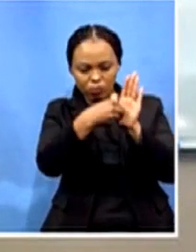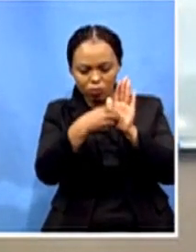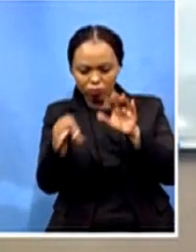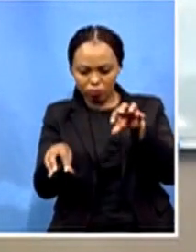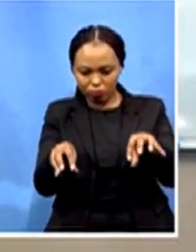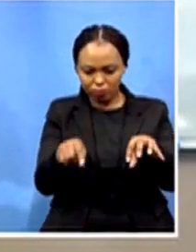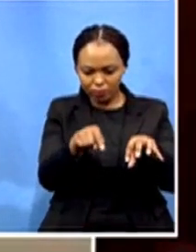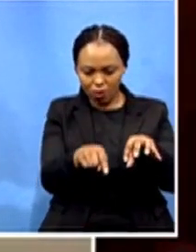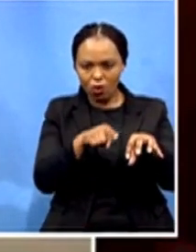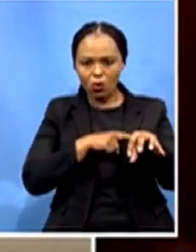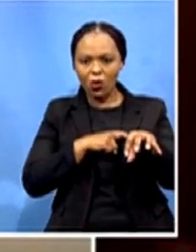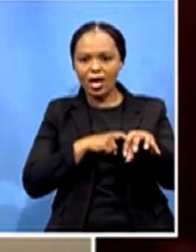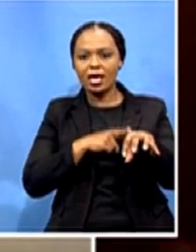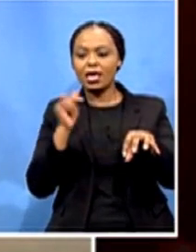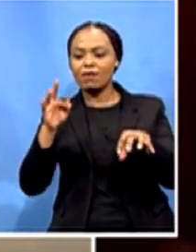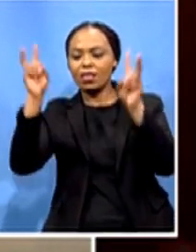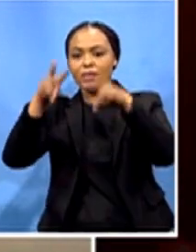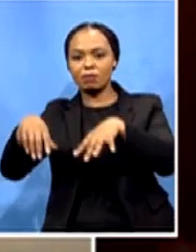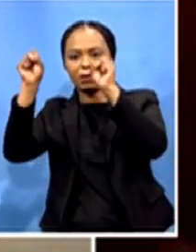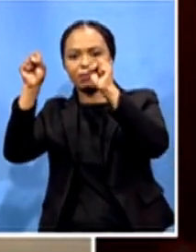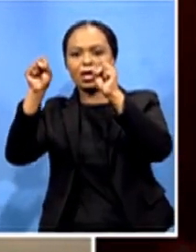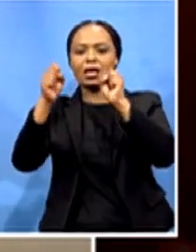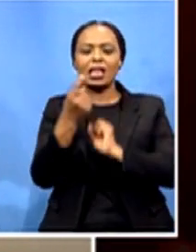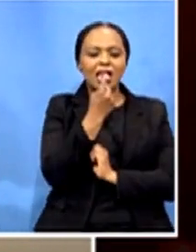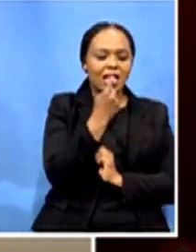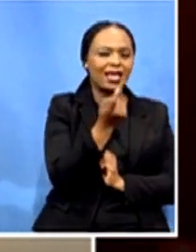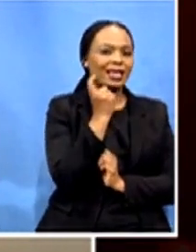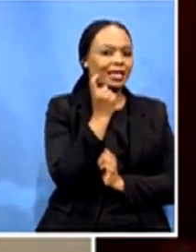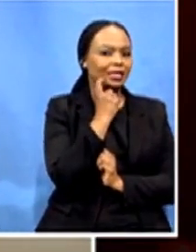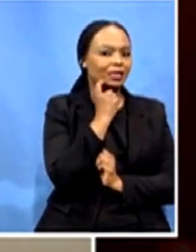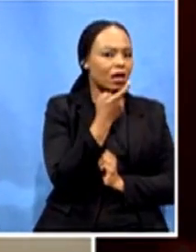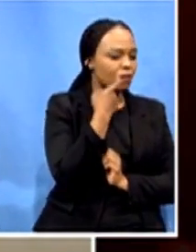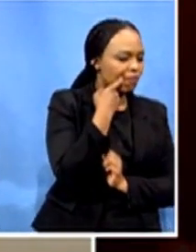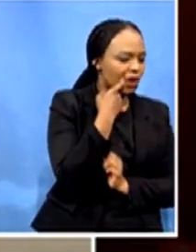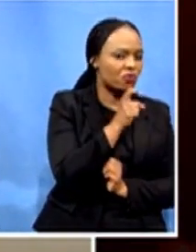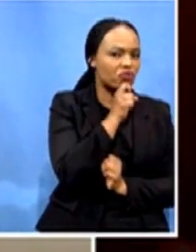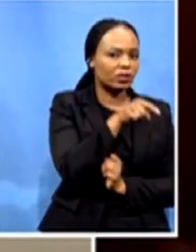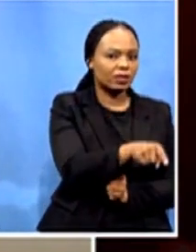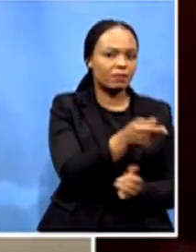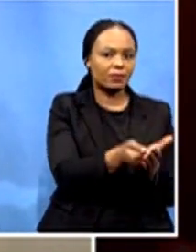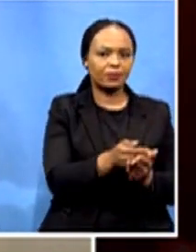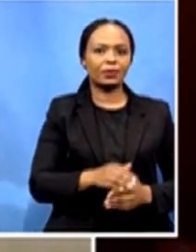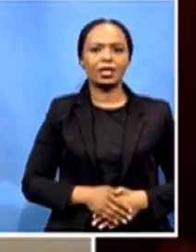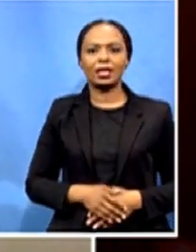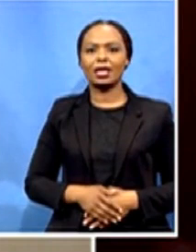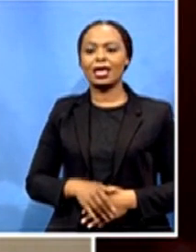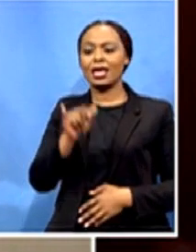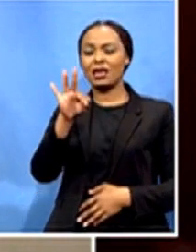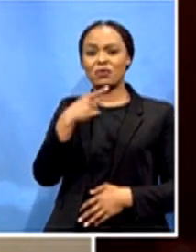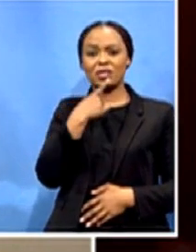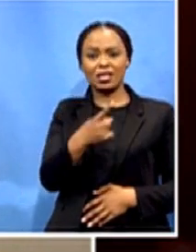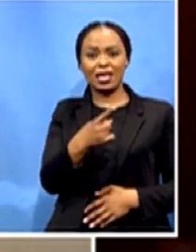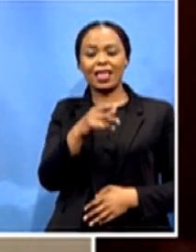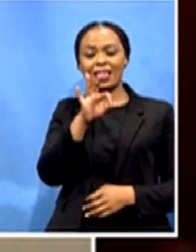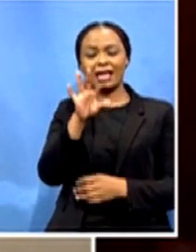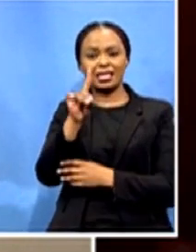you're saying that anyone who has a 3d printer uh can get the link but obviously once a person or